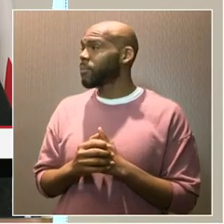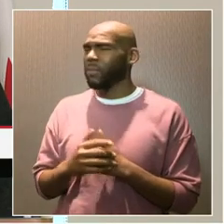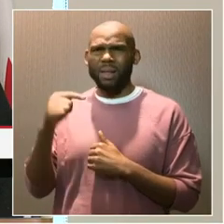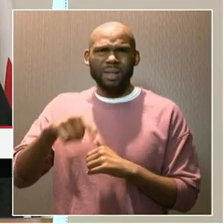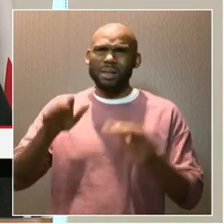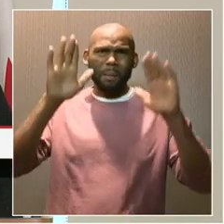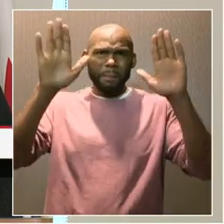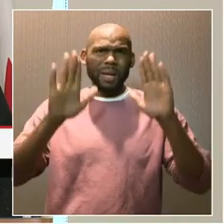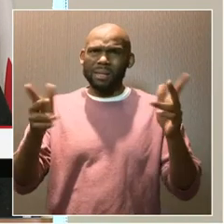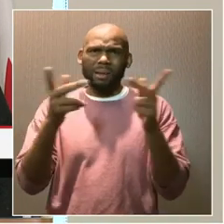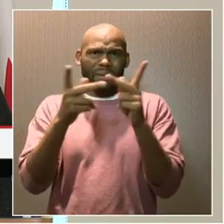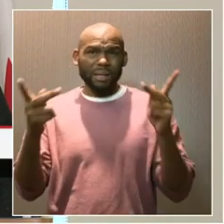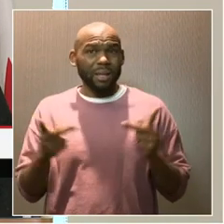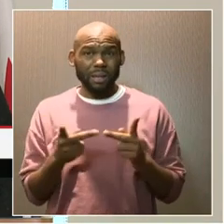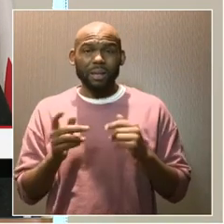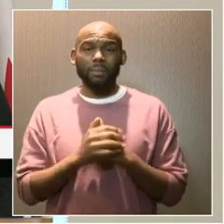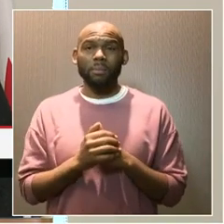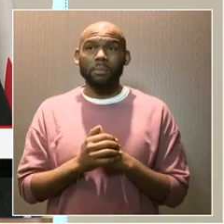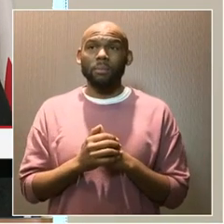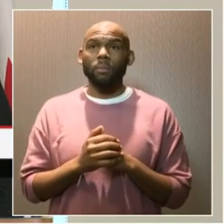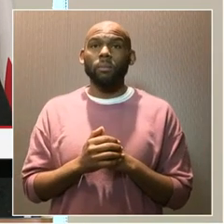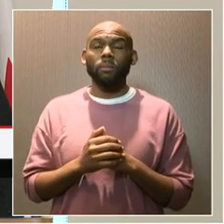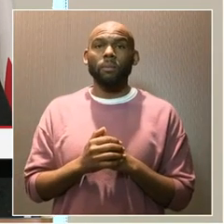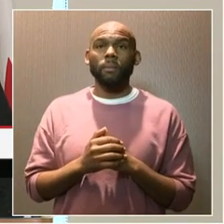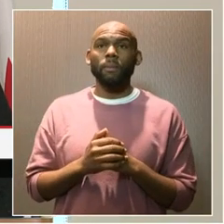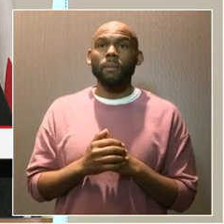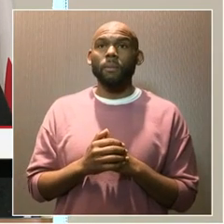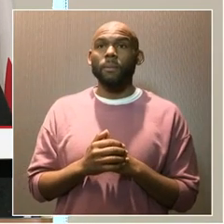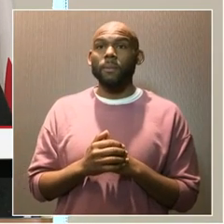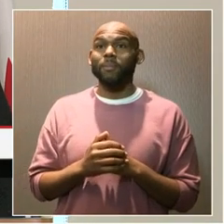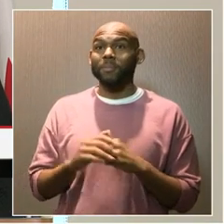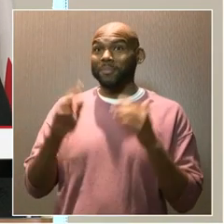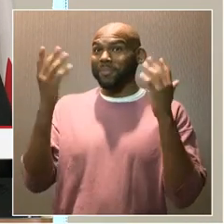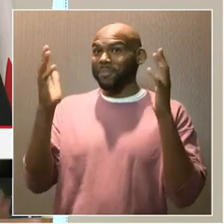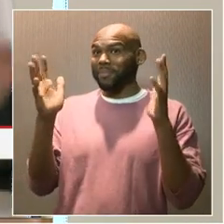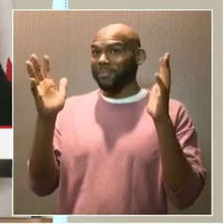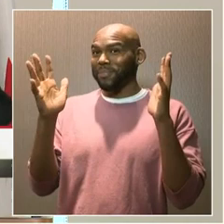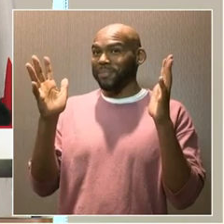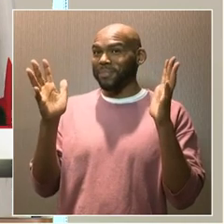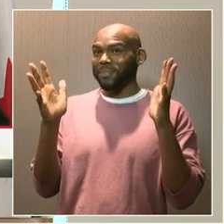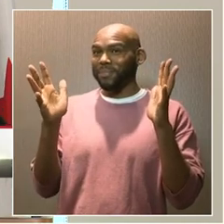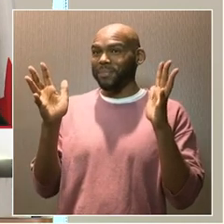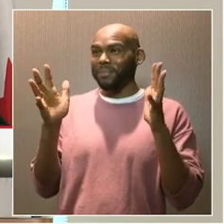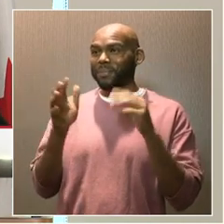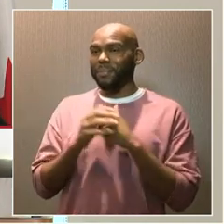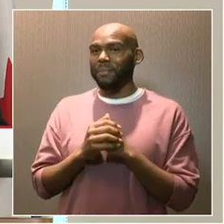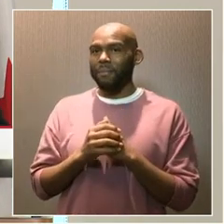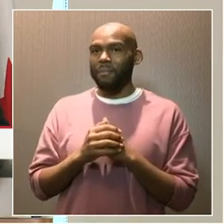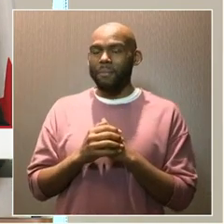facility and business. then also... Thank you.